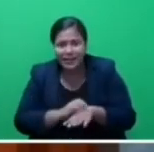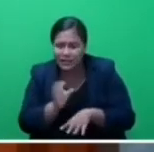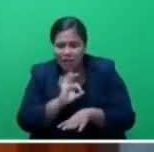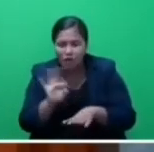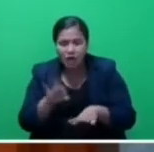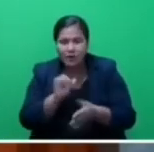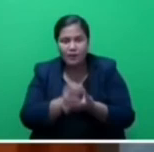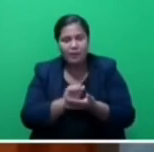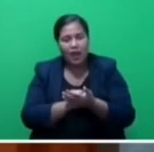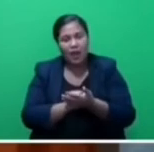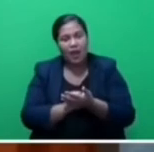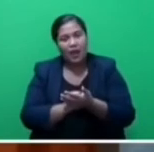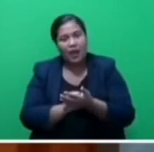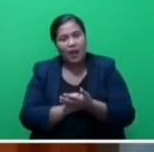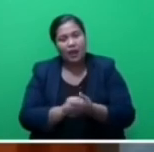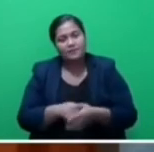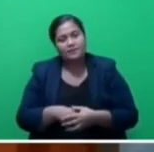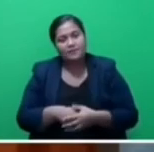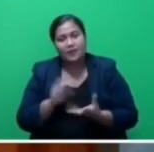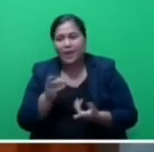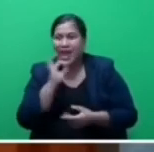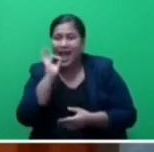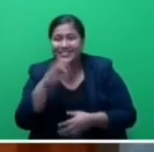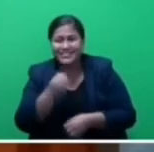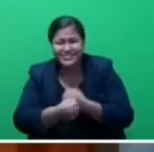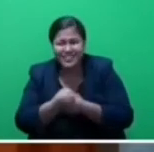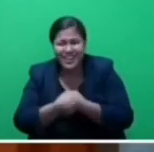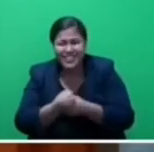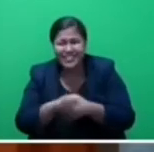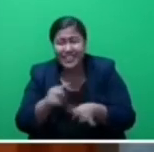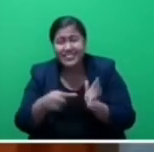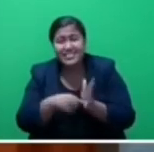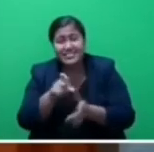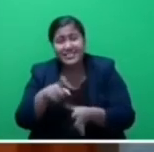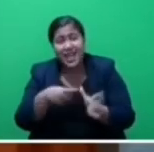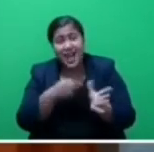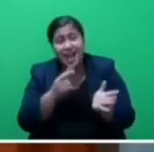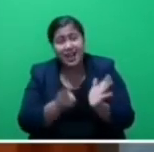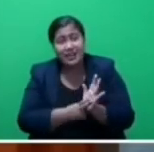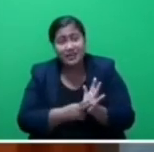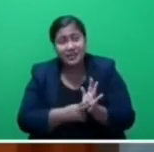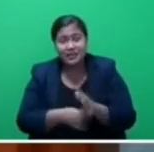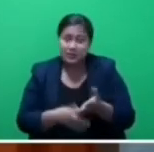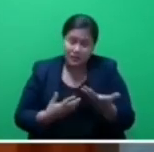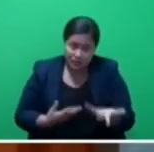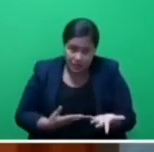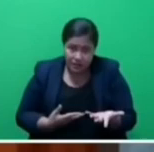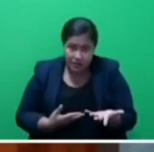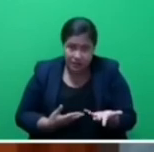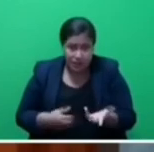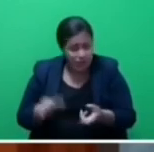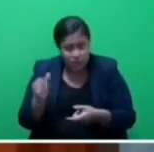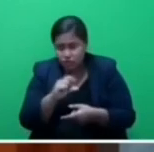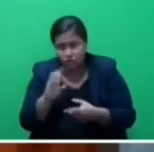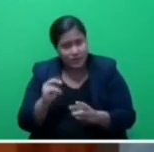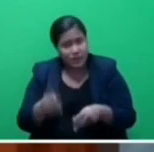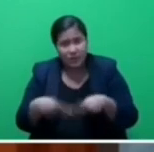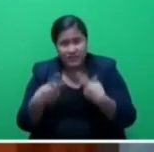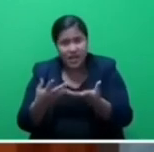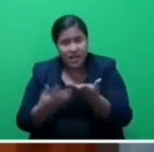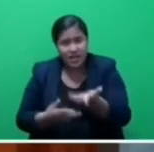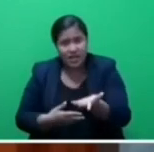And the absence of the generator during the TC Anna has quite possibly led to the